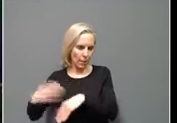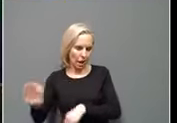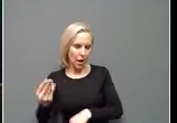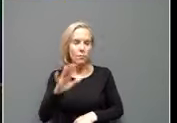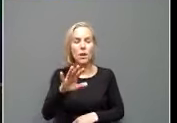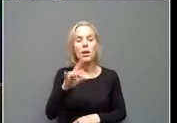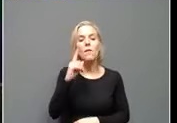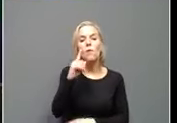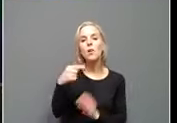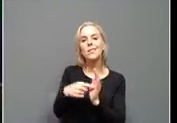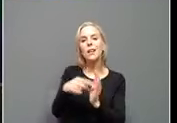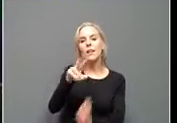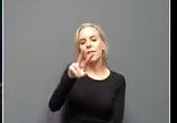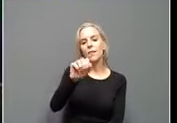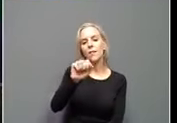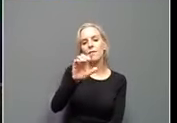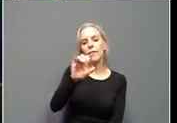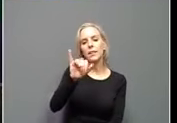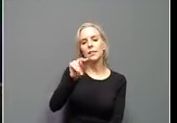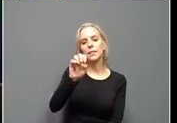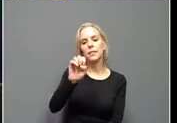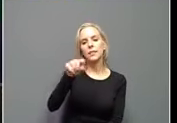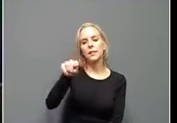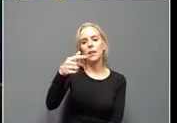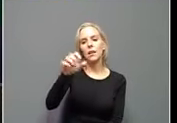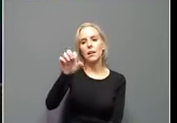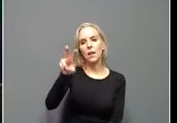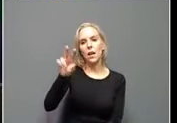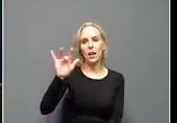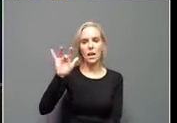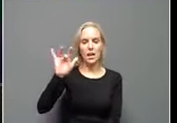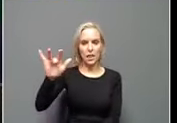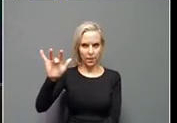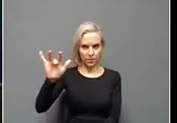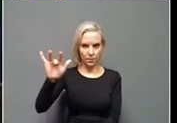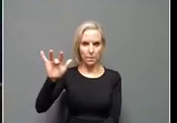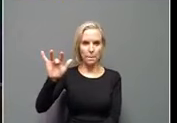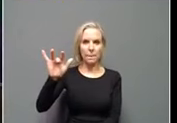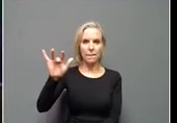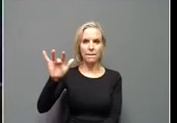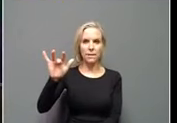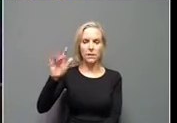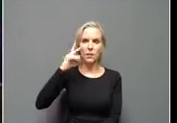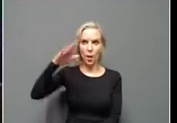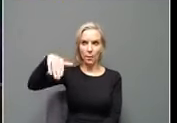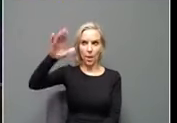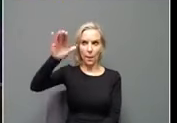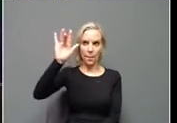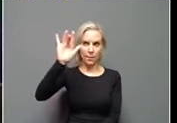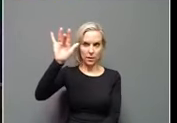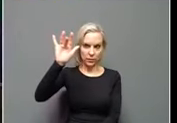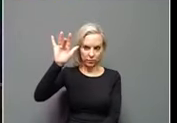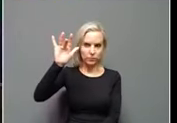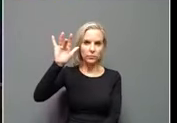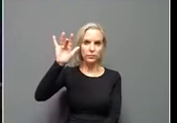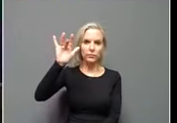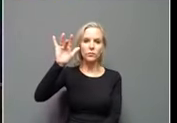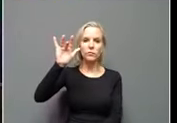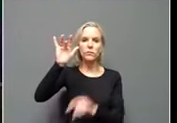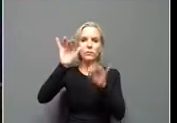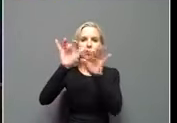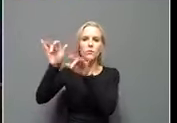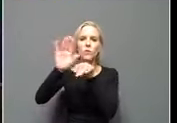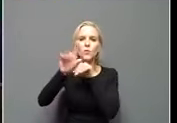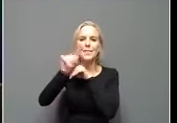vaccines.gov and you click on the little button at the top, it'll let you enter your zip code.